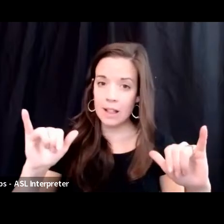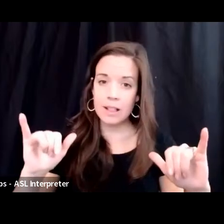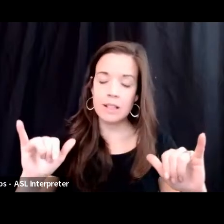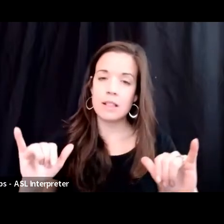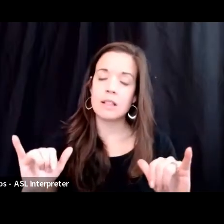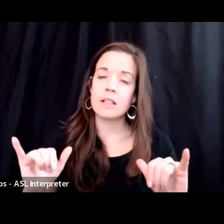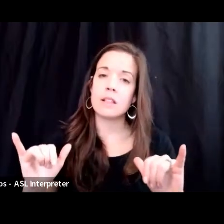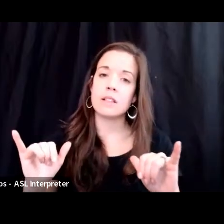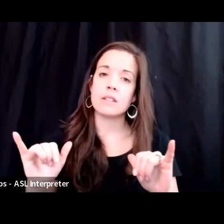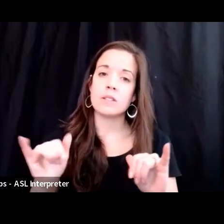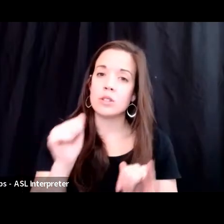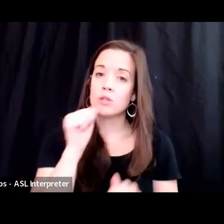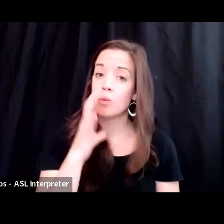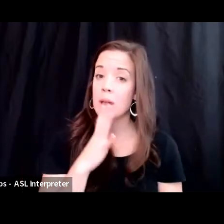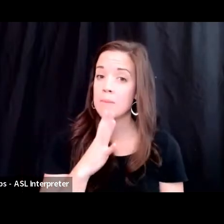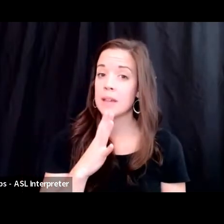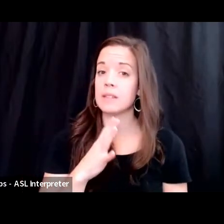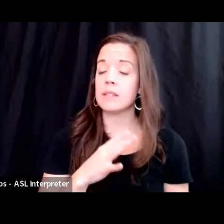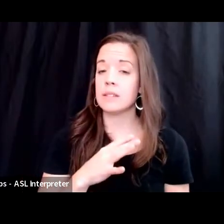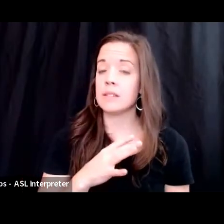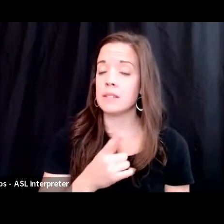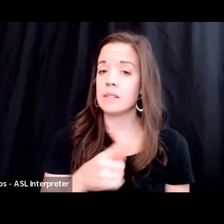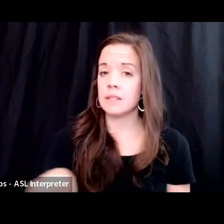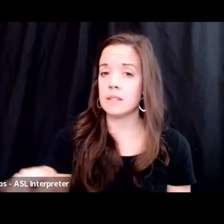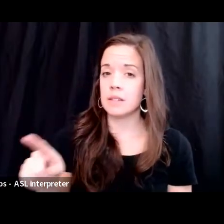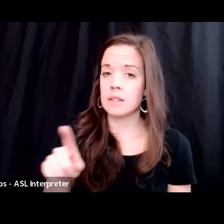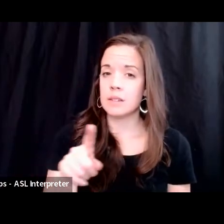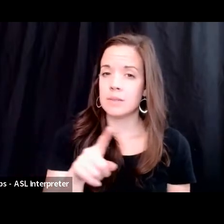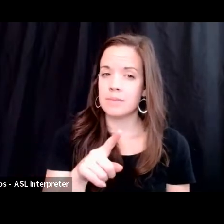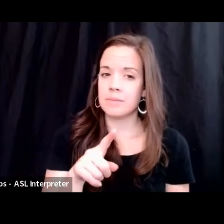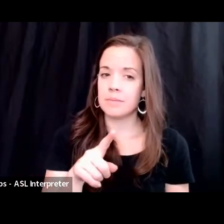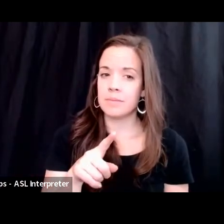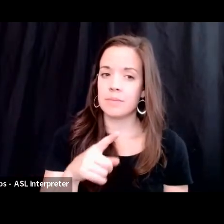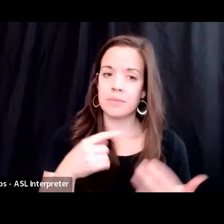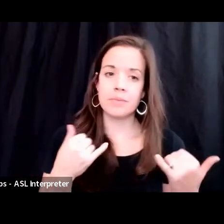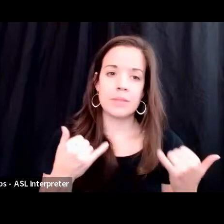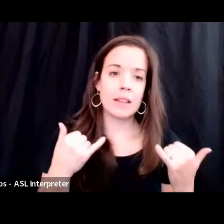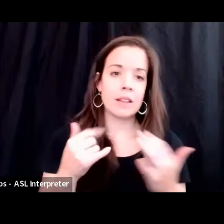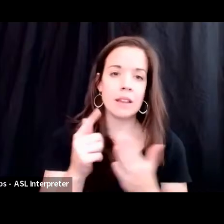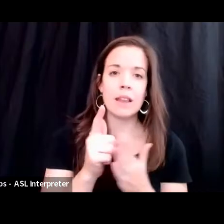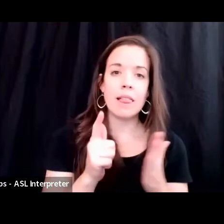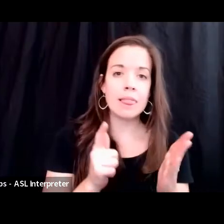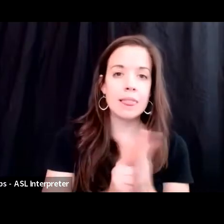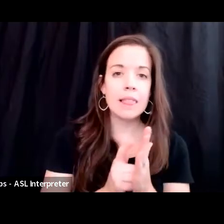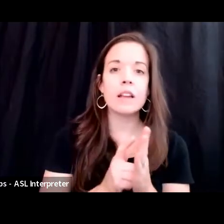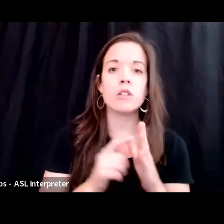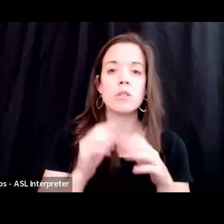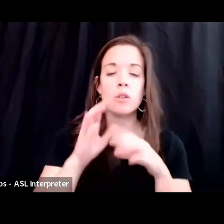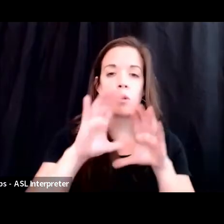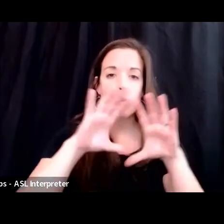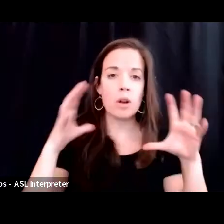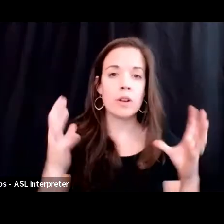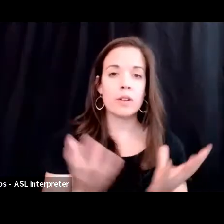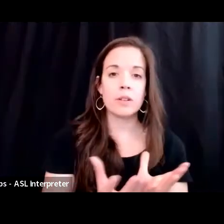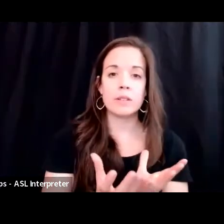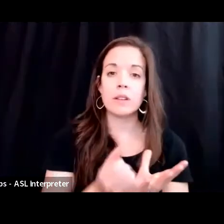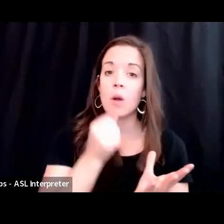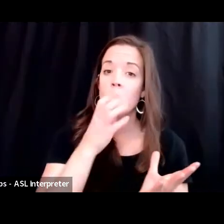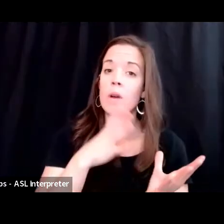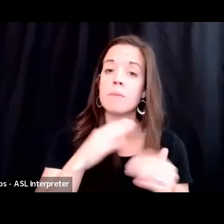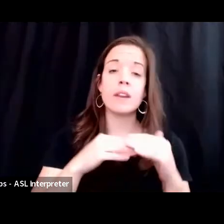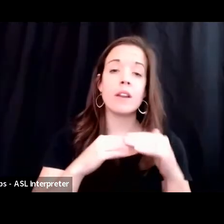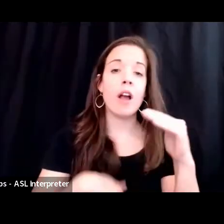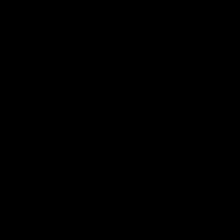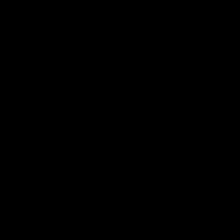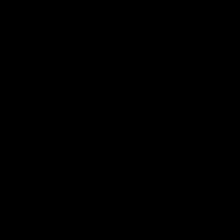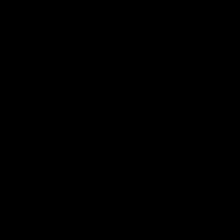women who are, even today in the legal industry, women are underrepresented. So